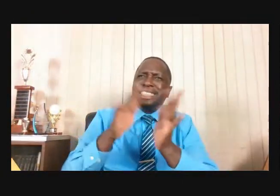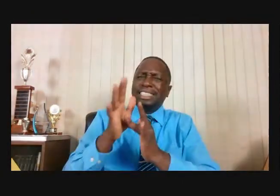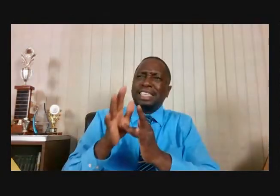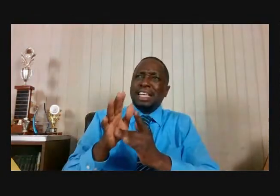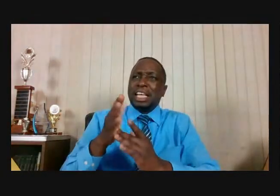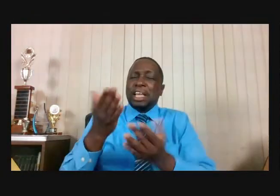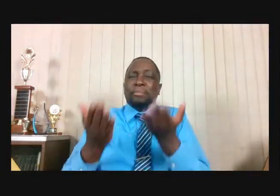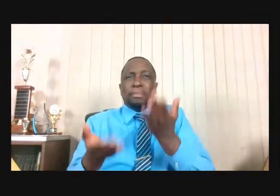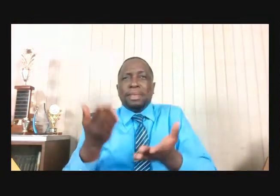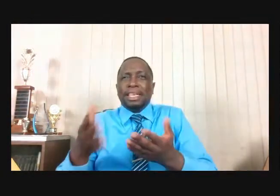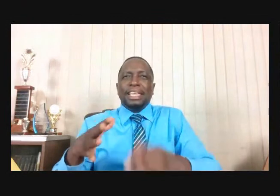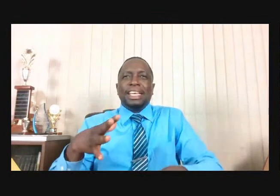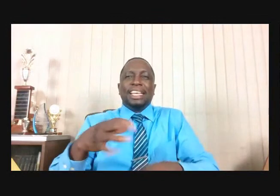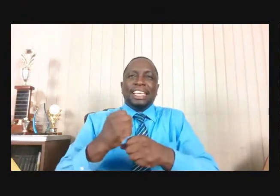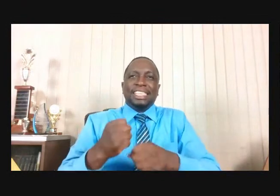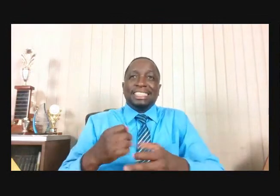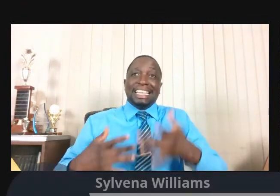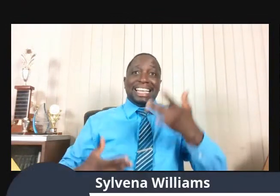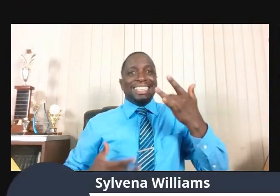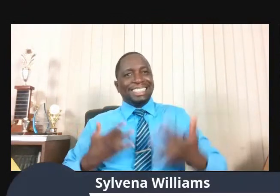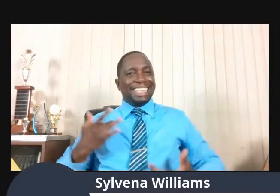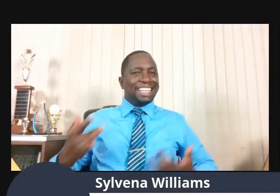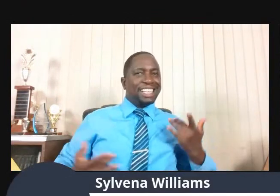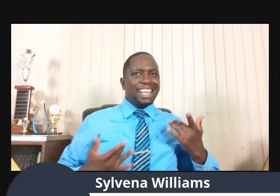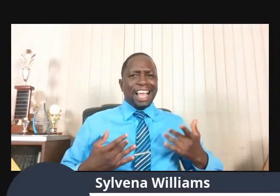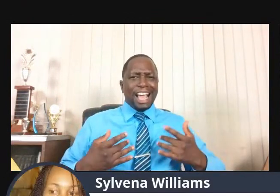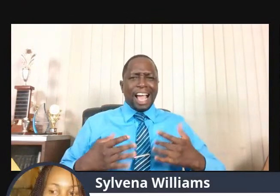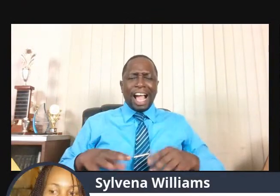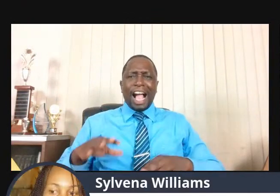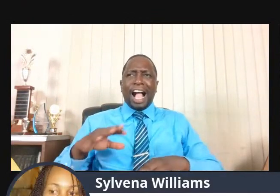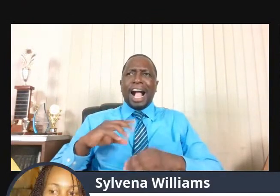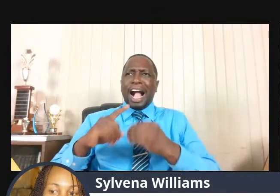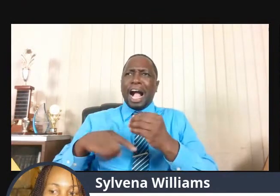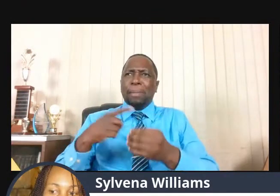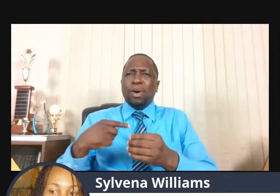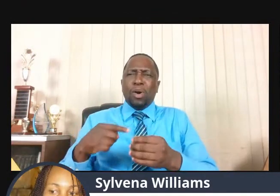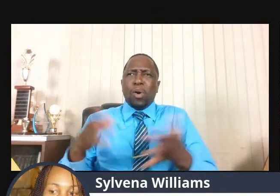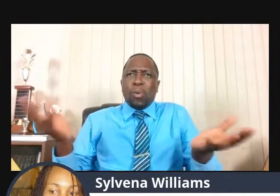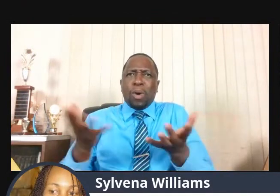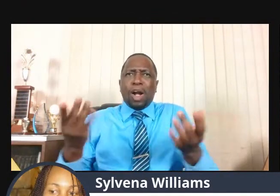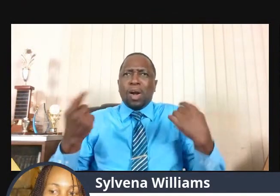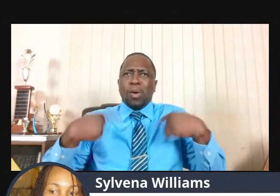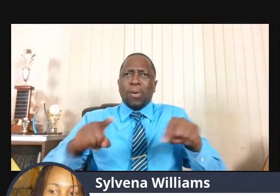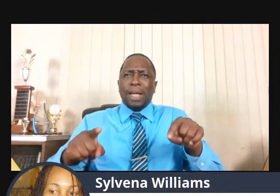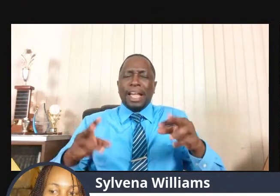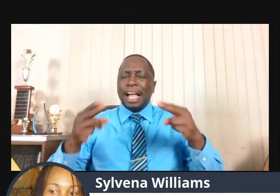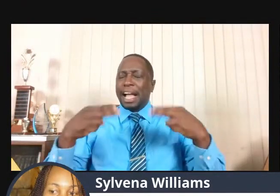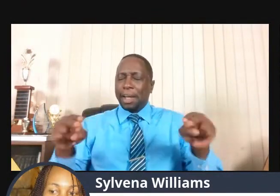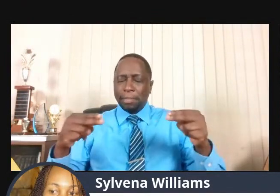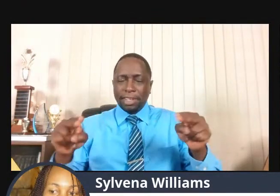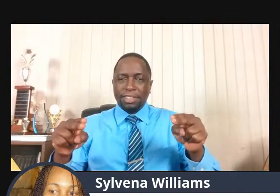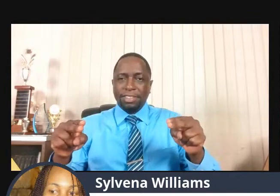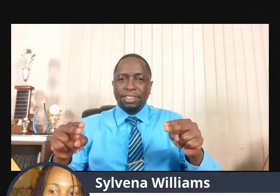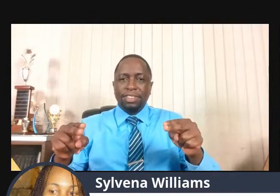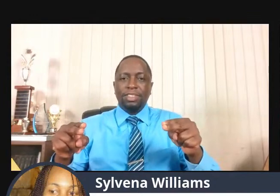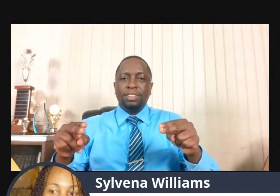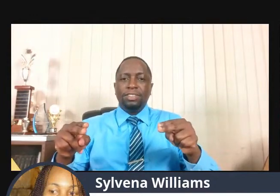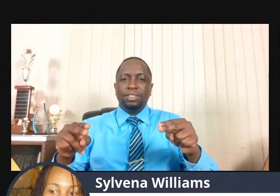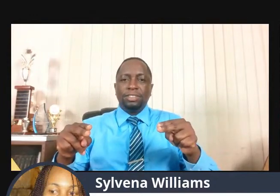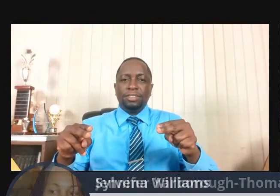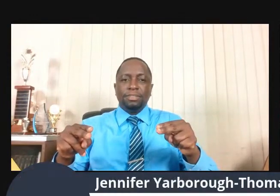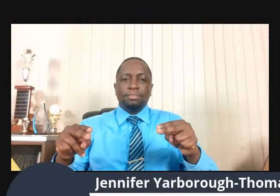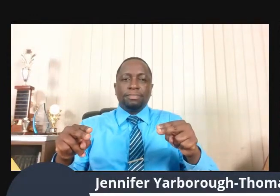anxious about what was about to play, what was about to take place. His